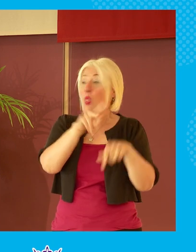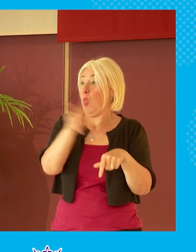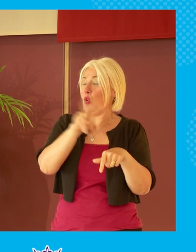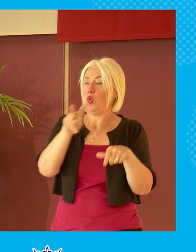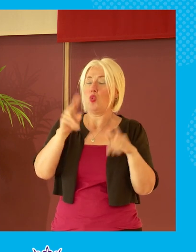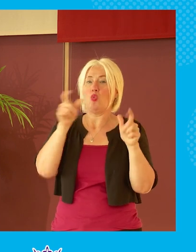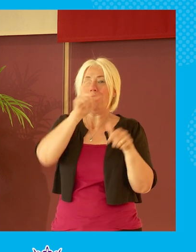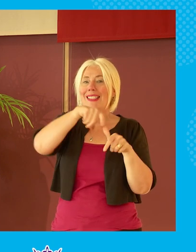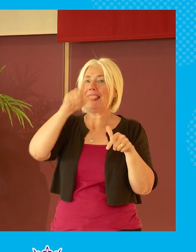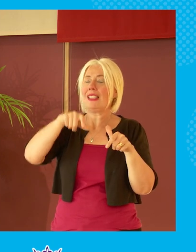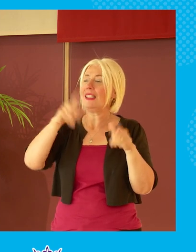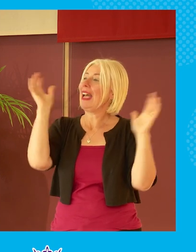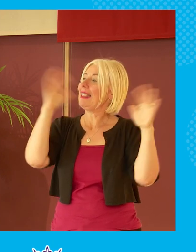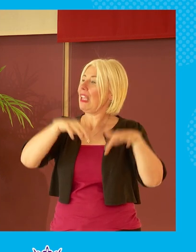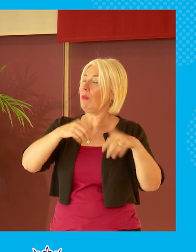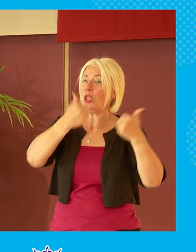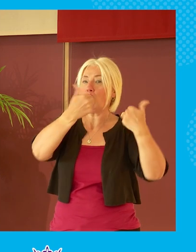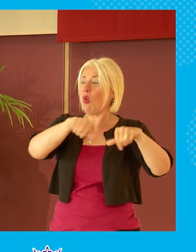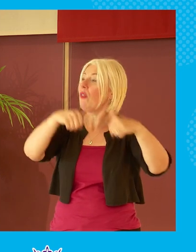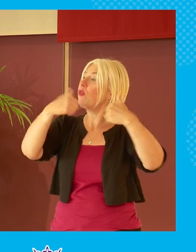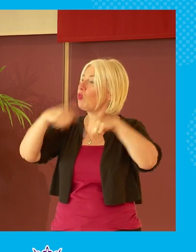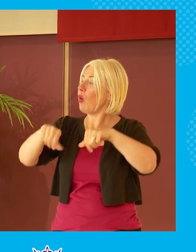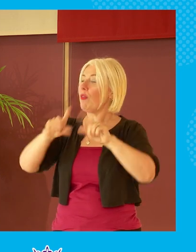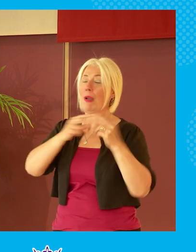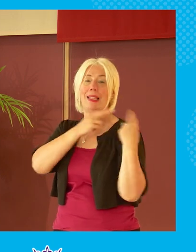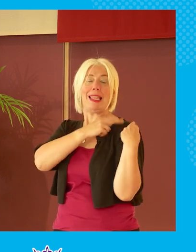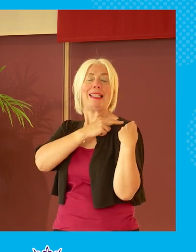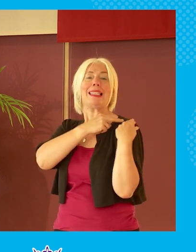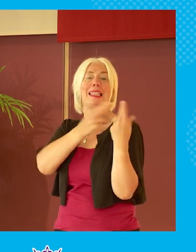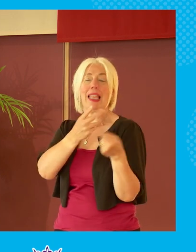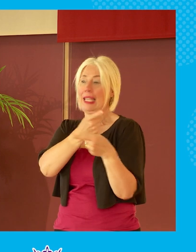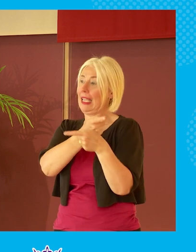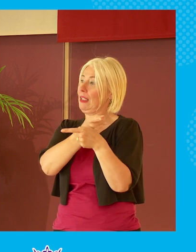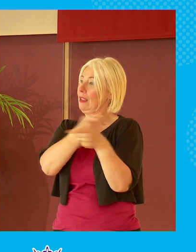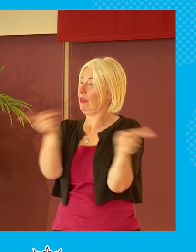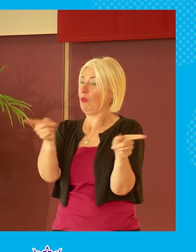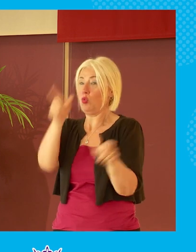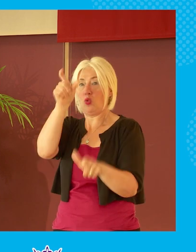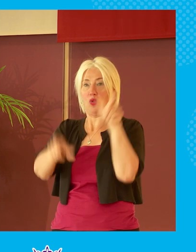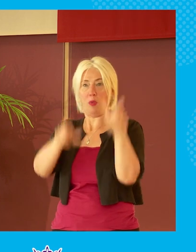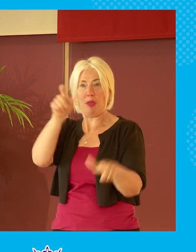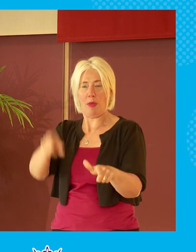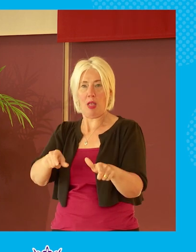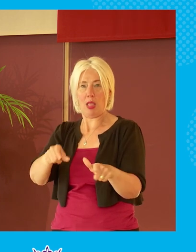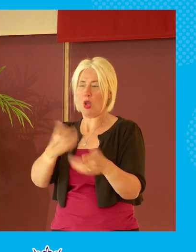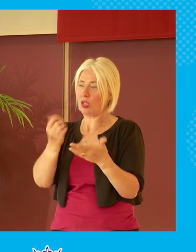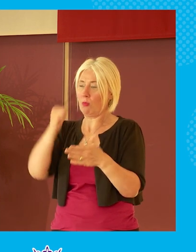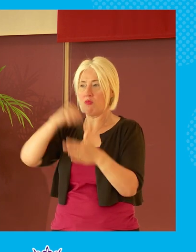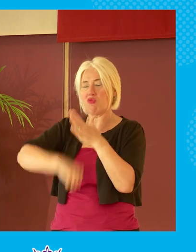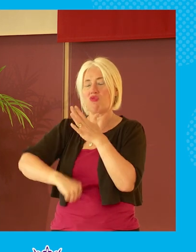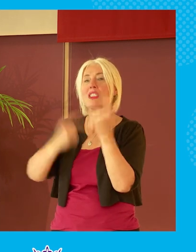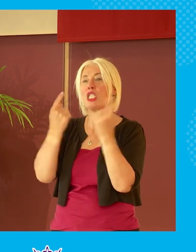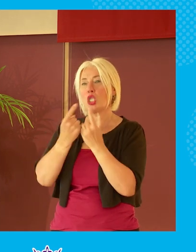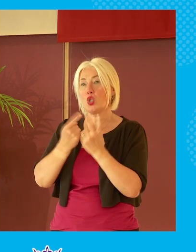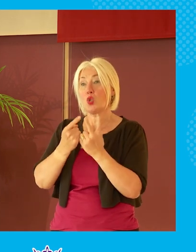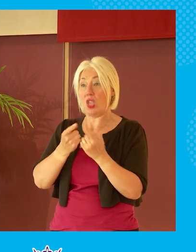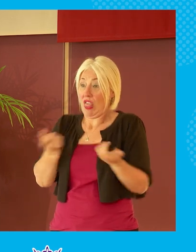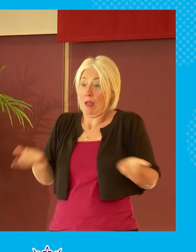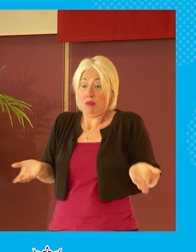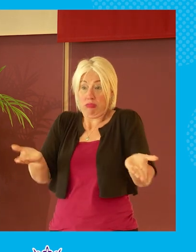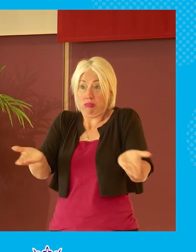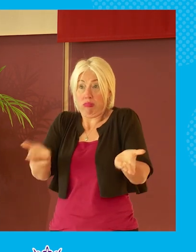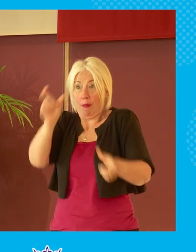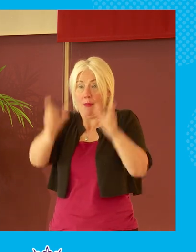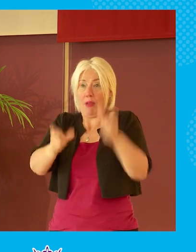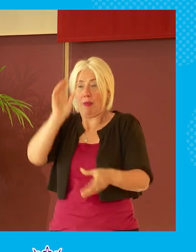interesting as well but giving that delegated uh decision making power on on tough issues is the way in which to get people involved